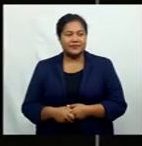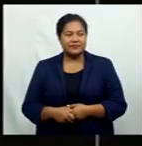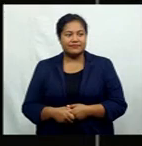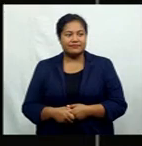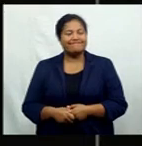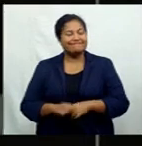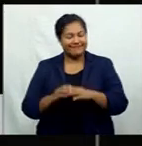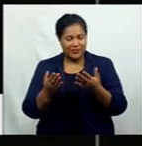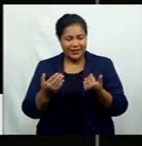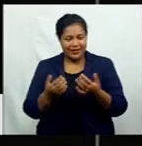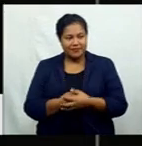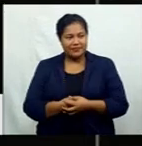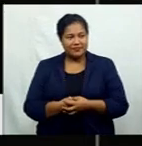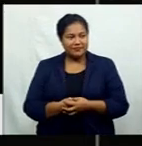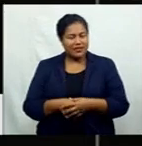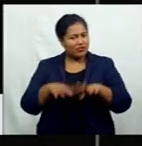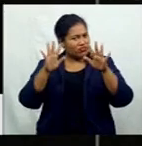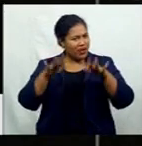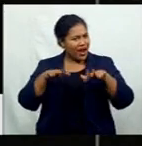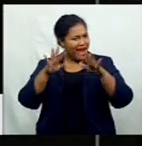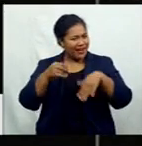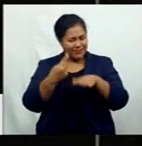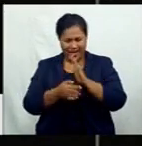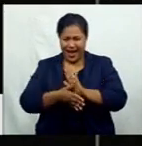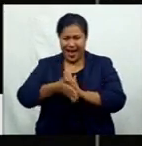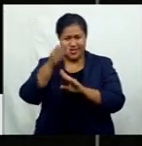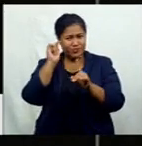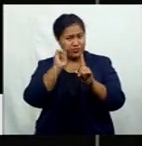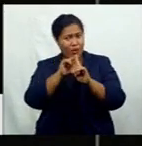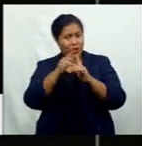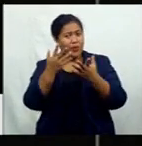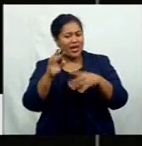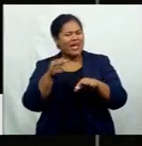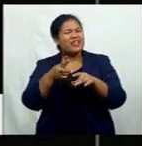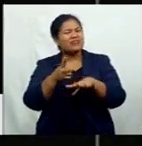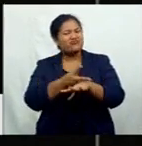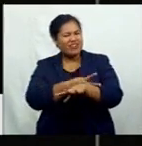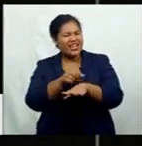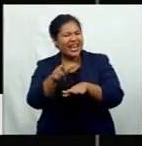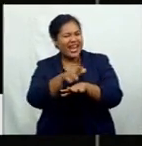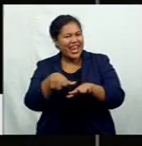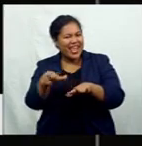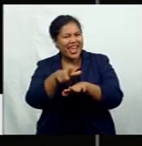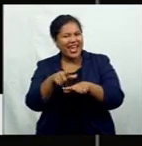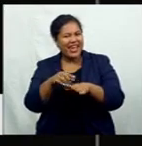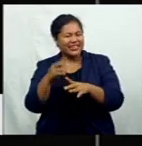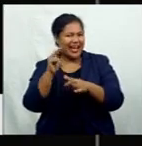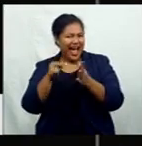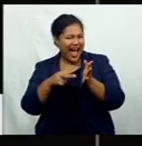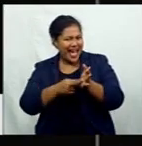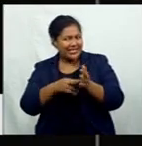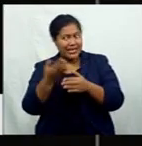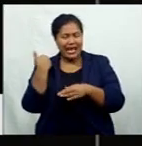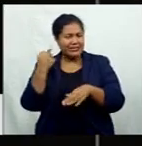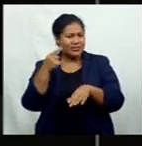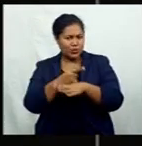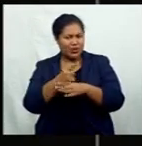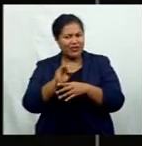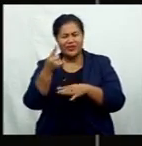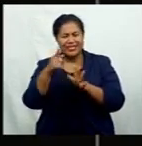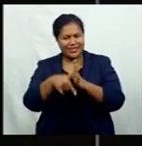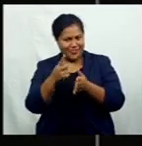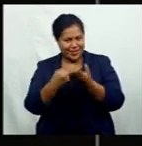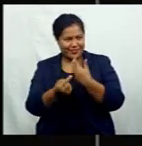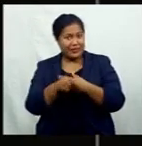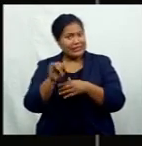Welcome back. Rain fell at the highest point on the Greenland ice sheet last week for the first time on record. This is another